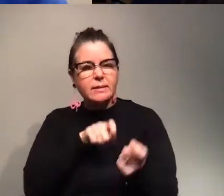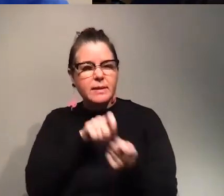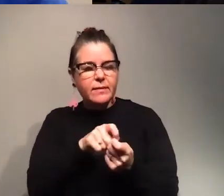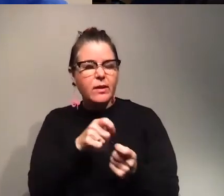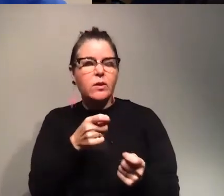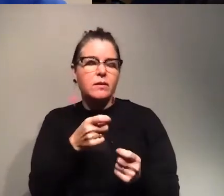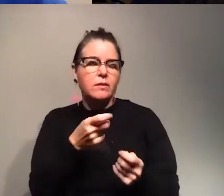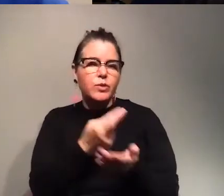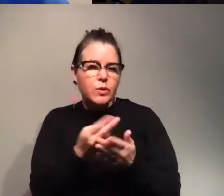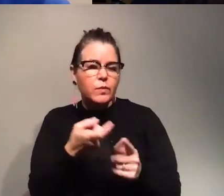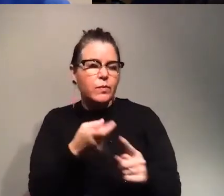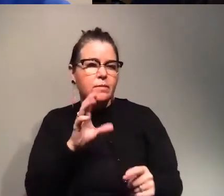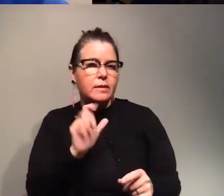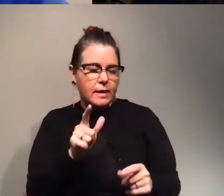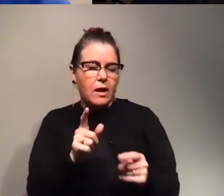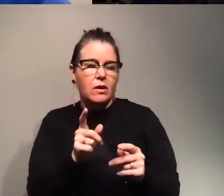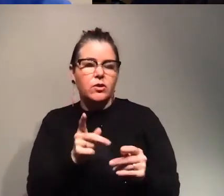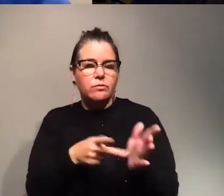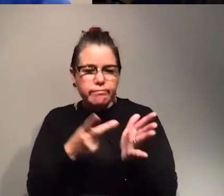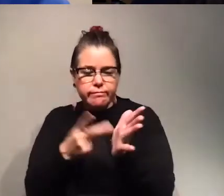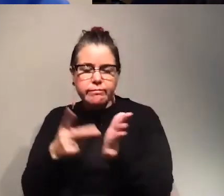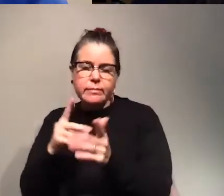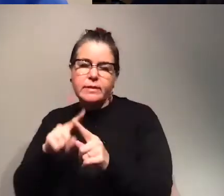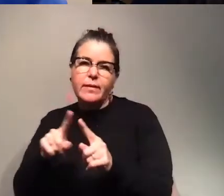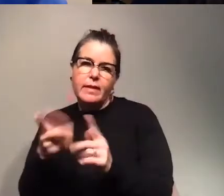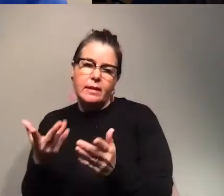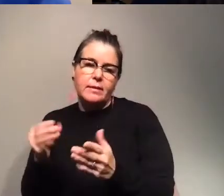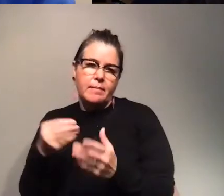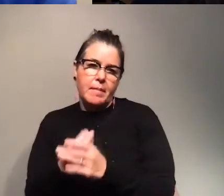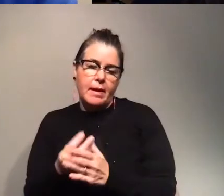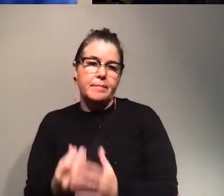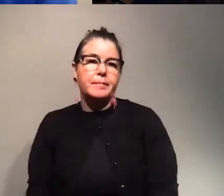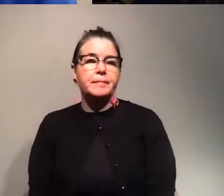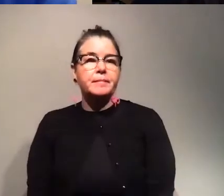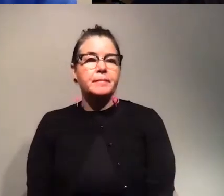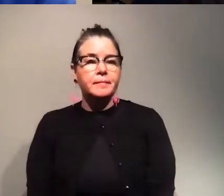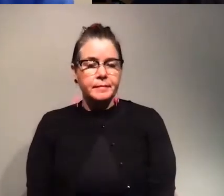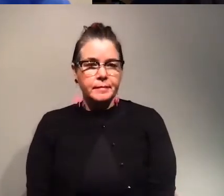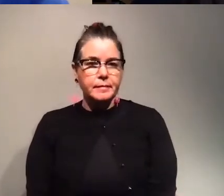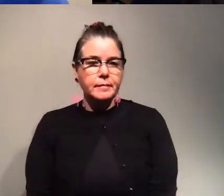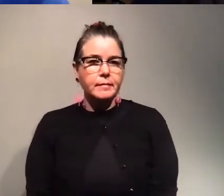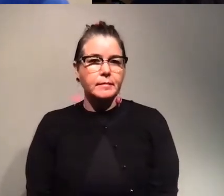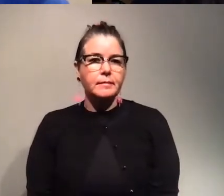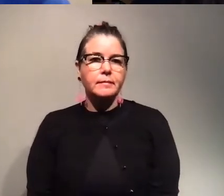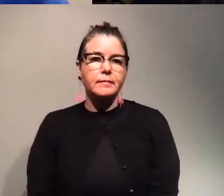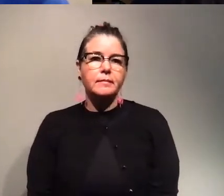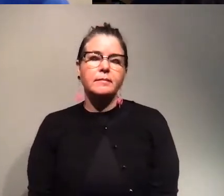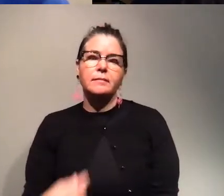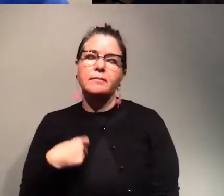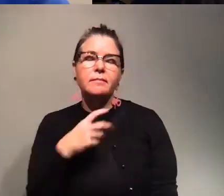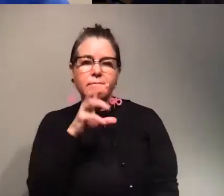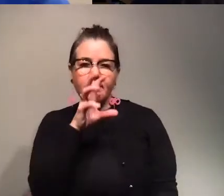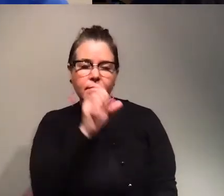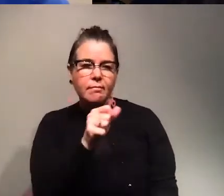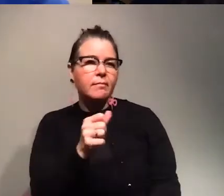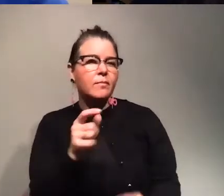cell to replicate and infect the plant cell. So I got interested in plant viruses when